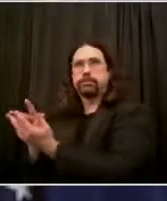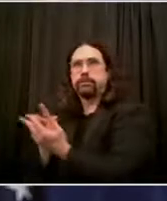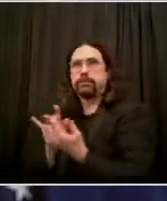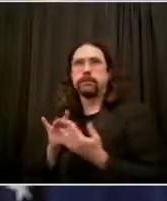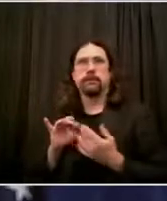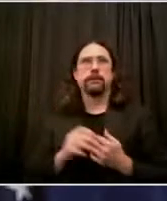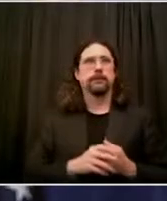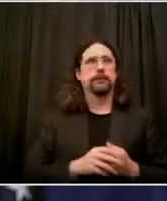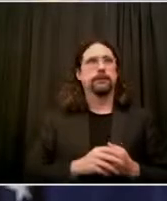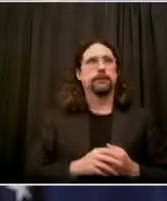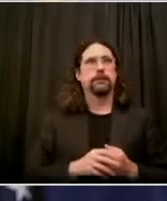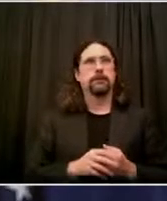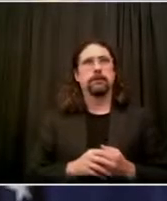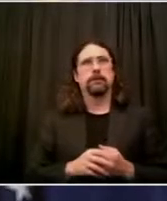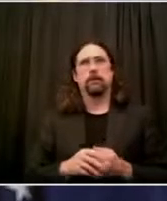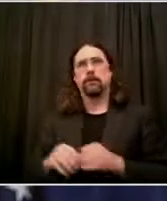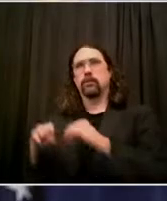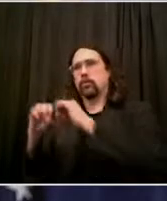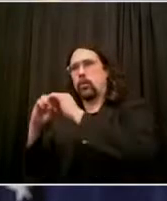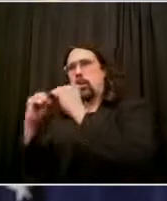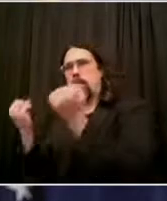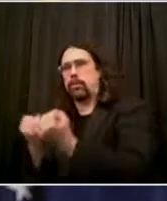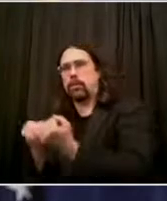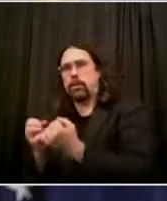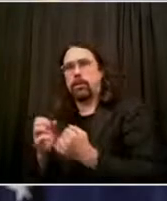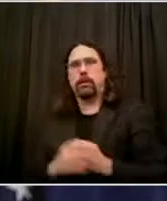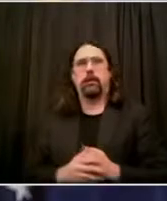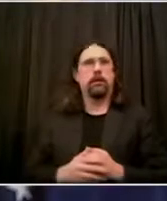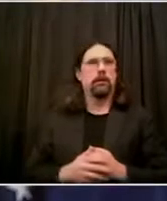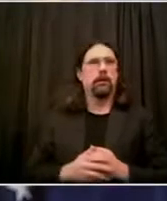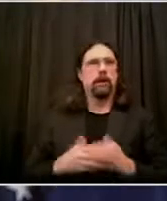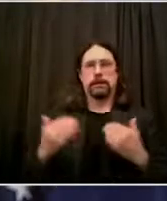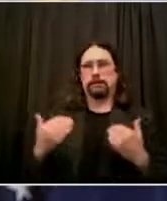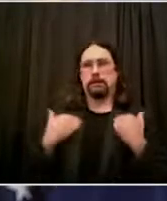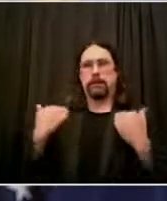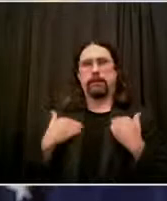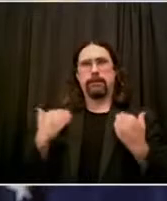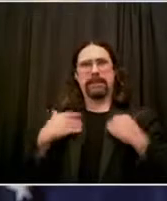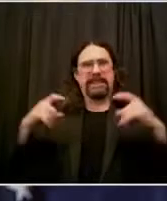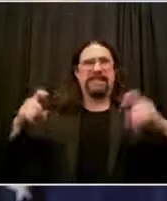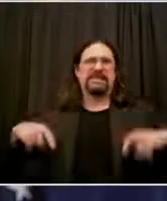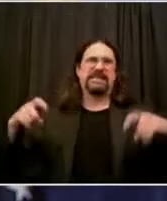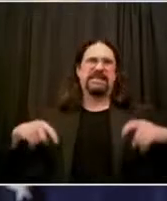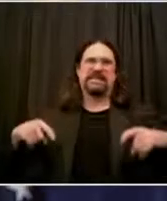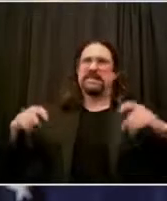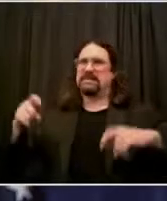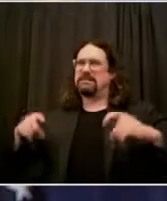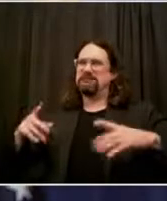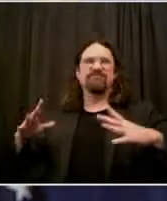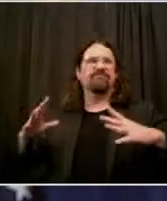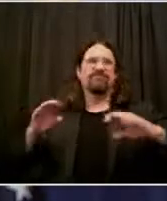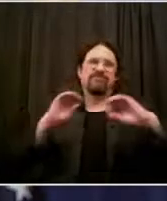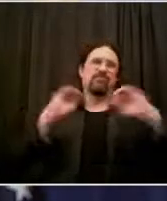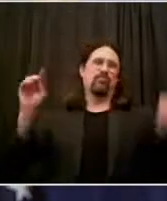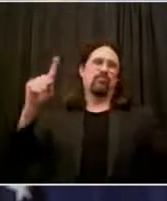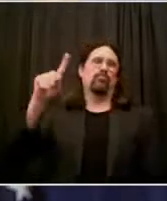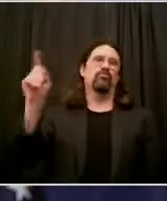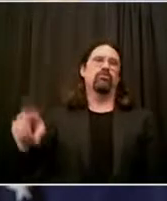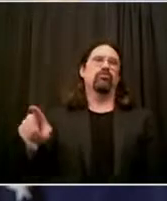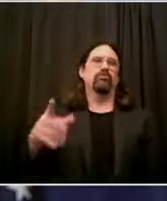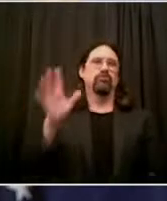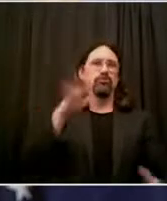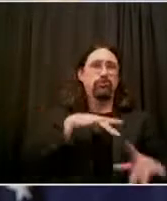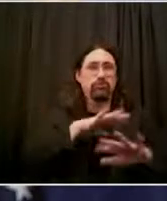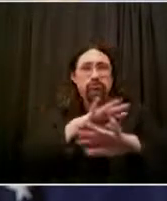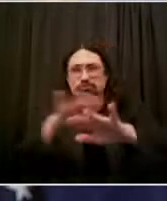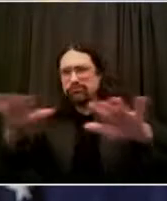was right up there. There was no question that that was something that needed to be addressed. And I, you know,